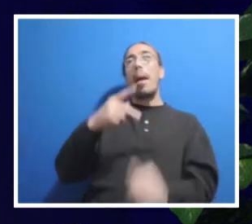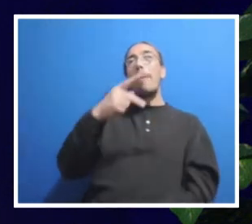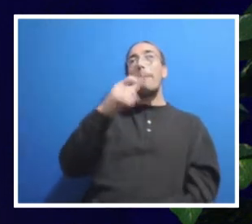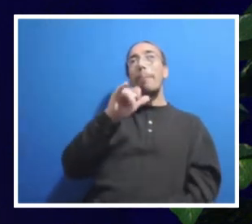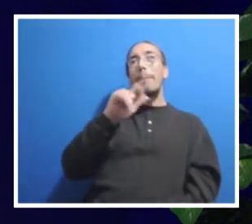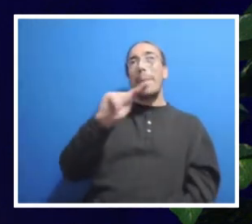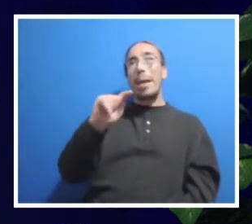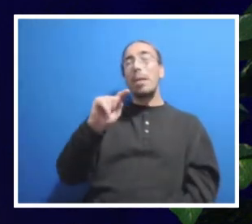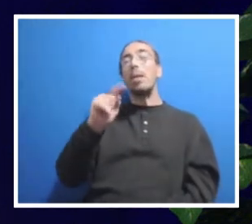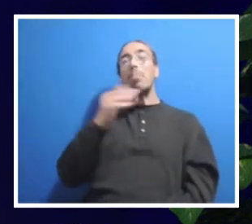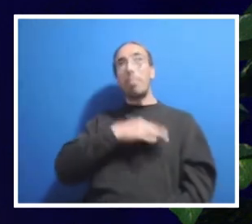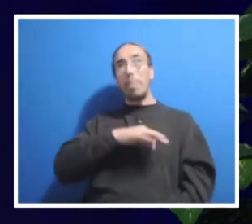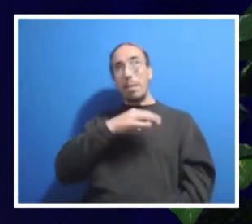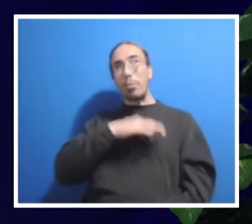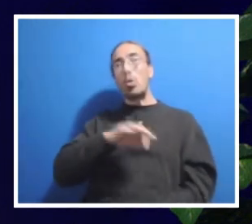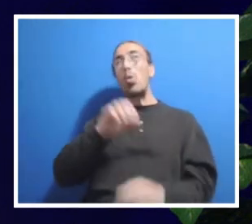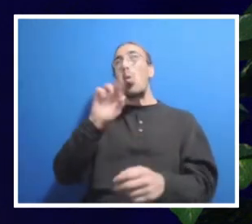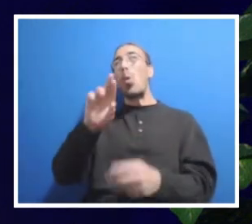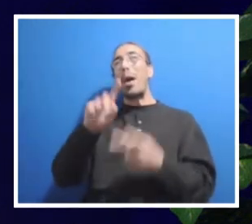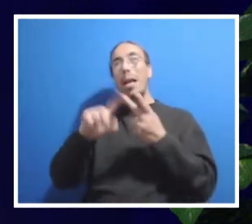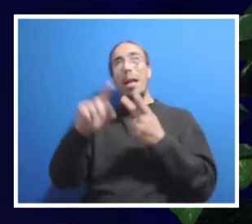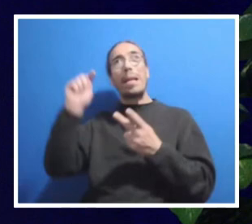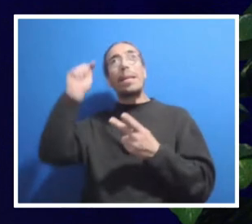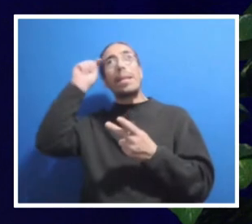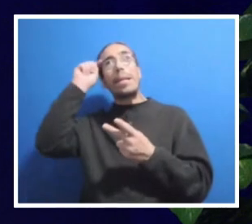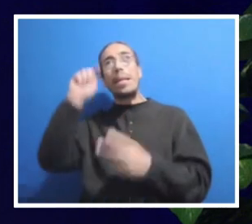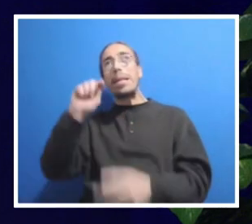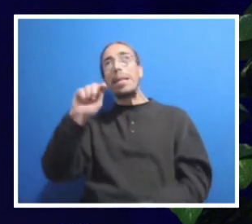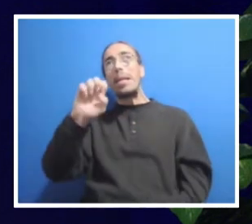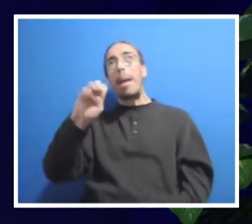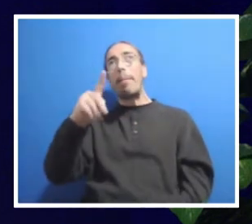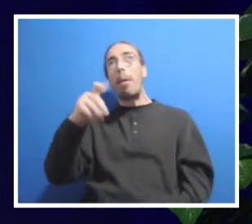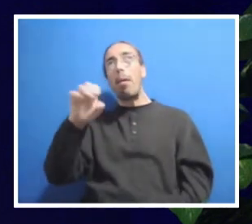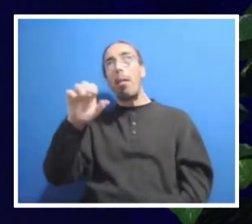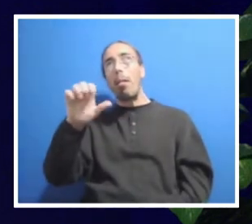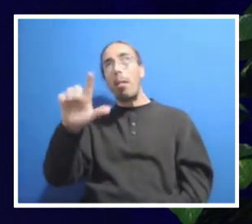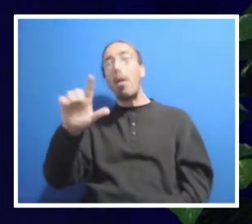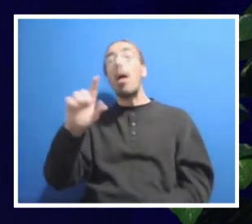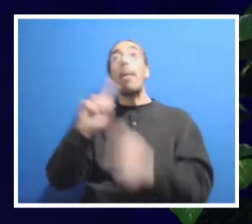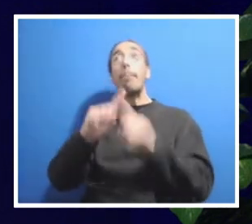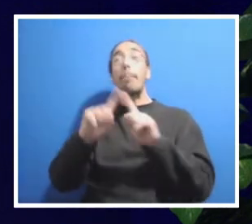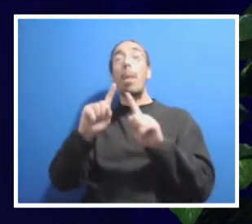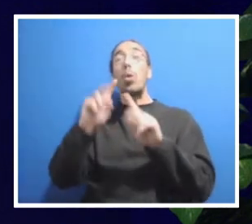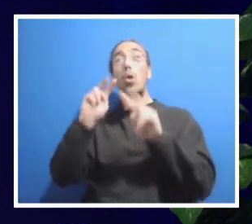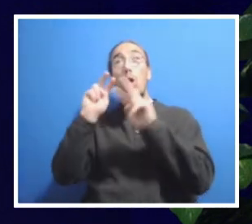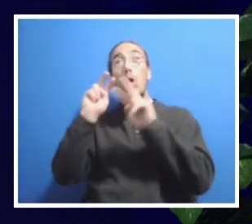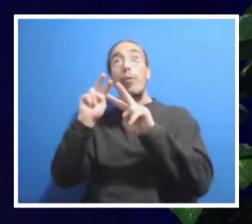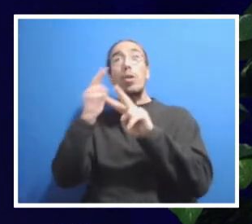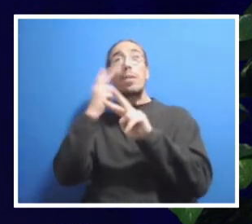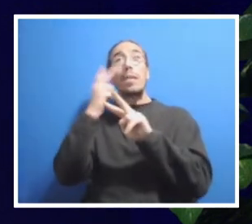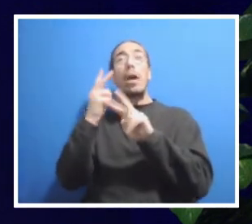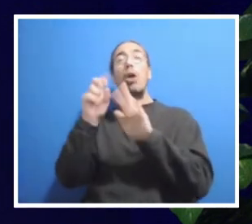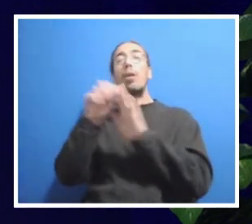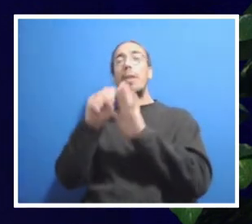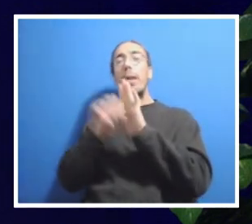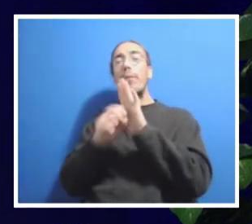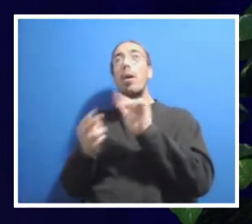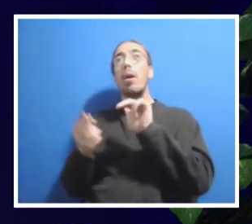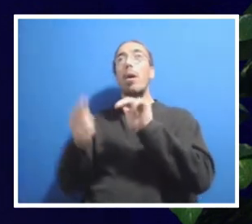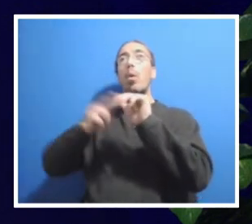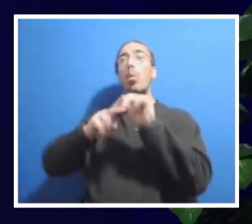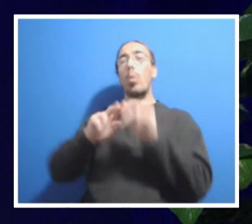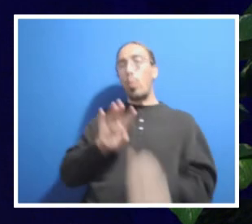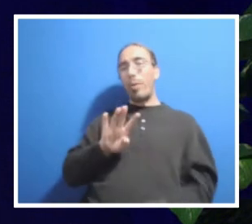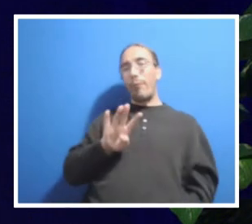we can work together and see our state appropriations increase. Pennsylvania is also ranked 47th out of 50. And so,